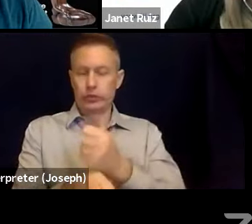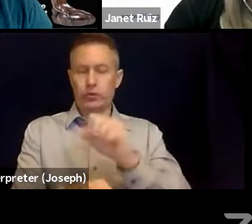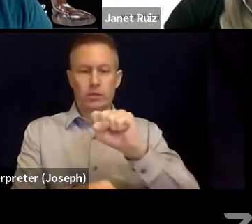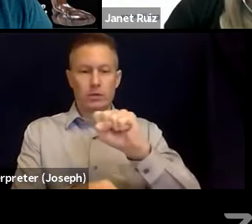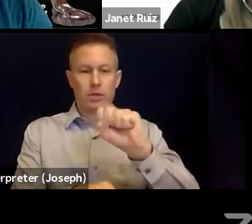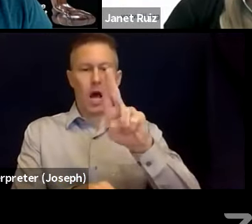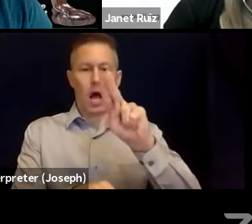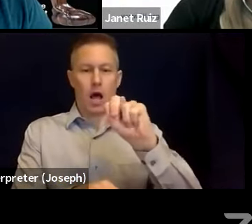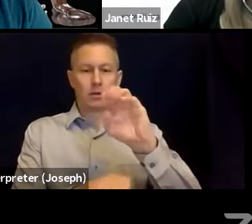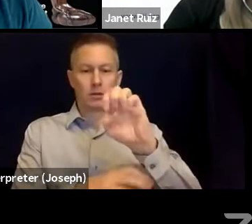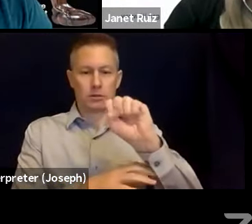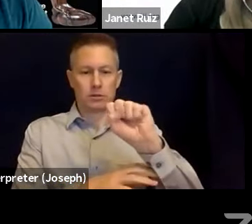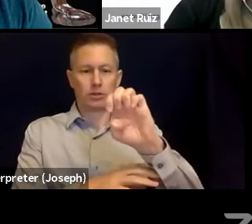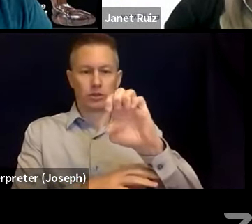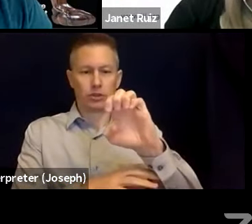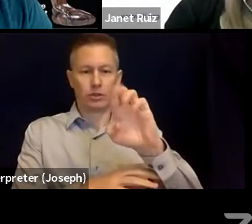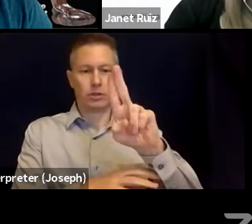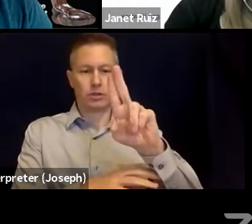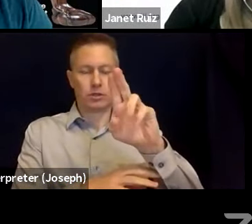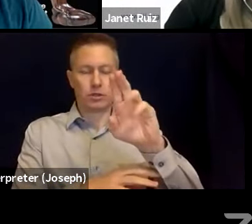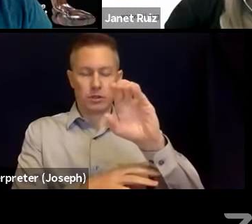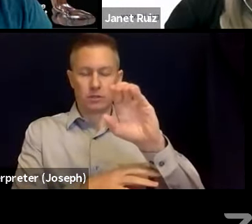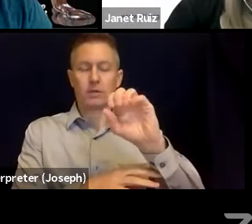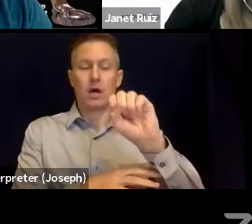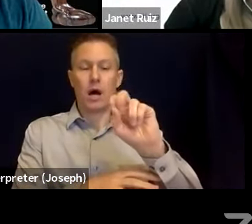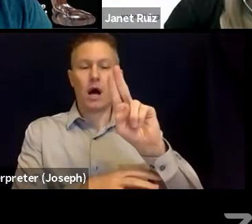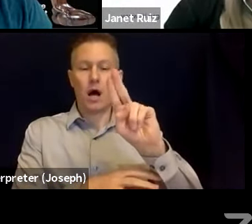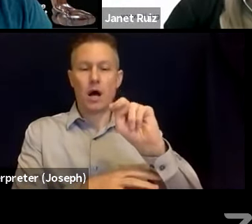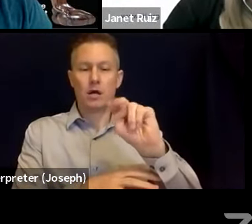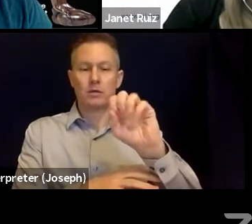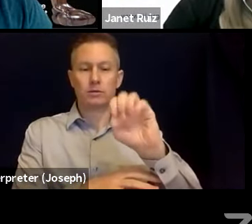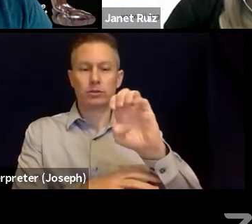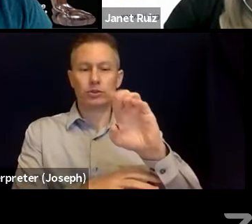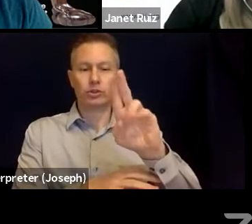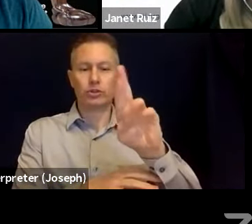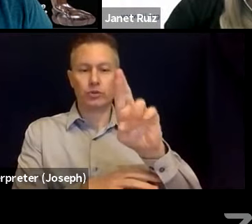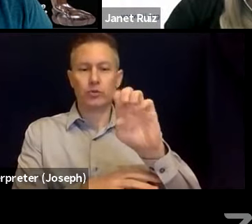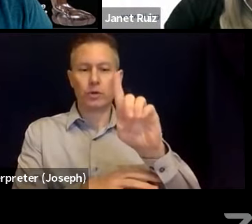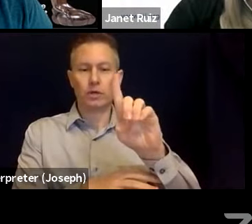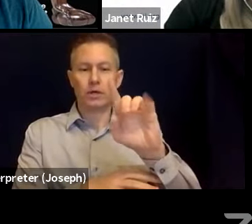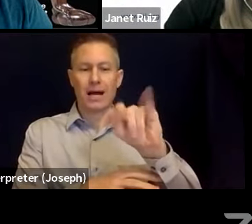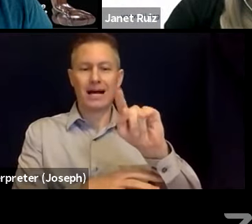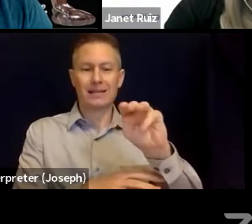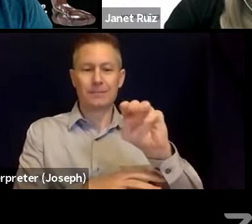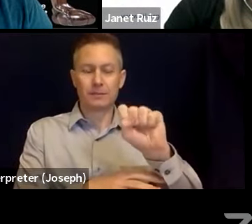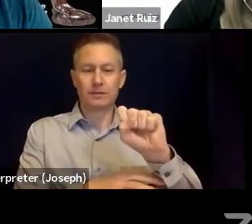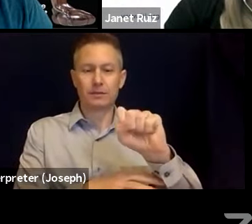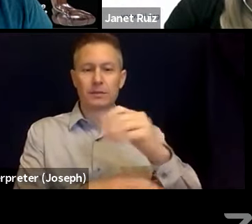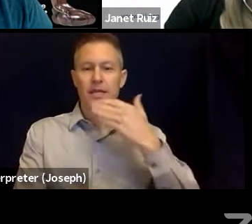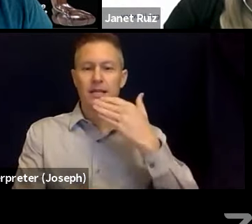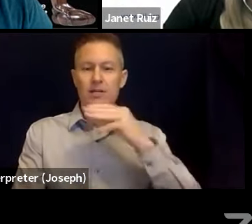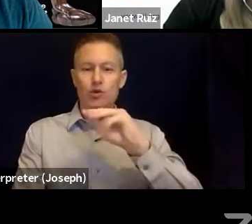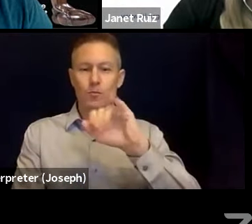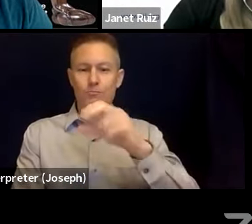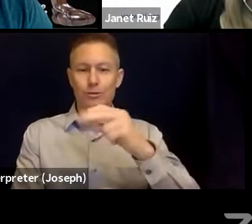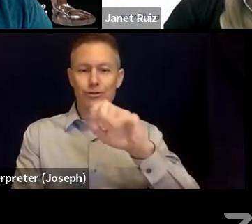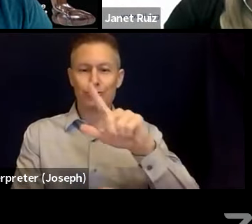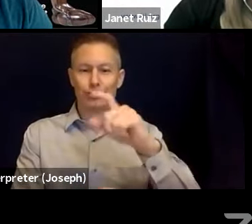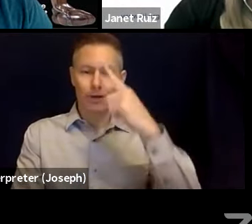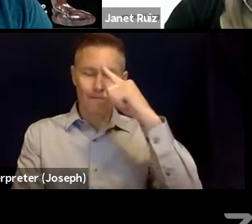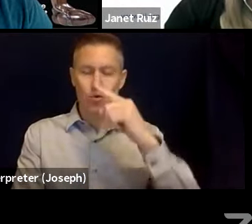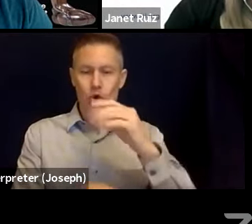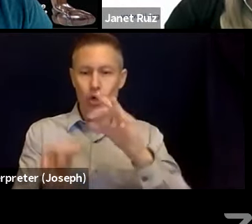commenter was named Michelle. So Michelle, I'll out to you here. Thank you everyone for being with us today. Happy